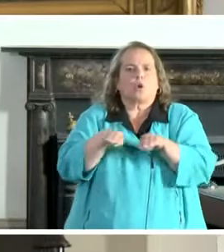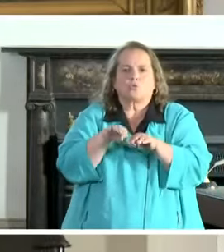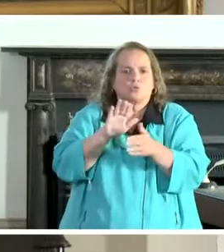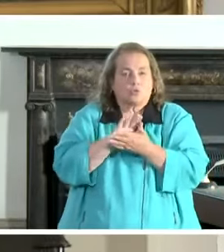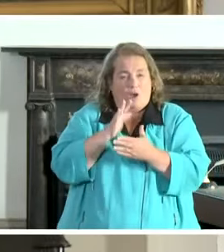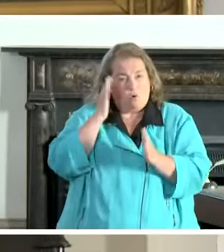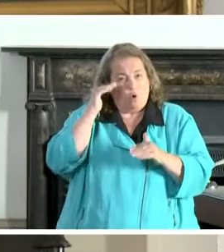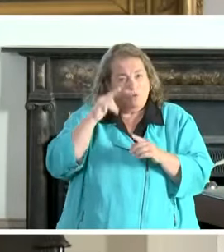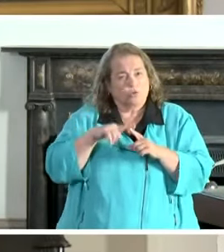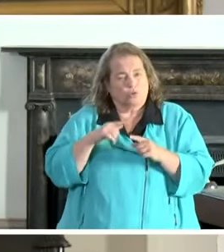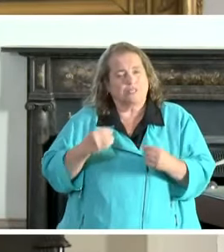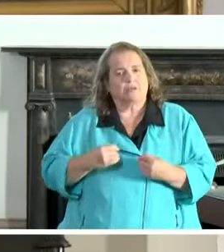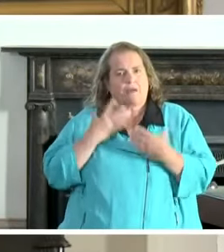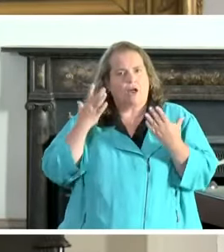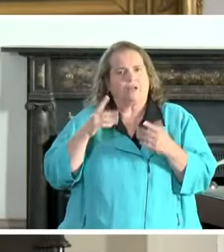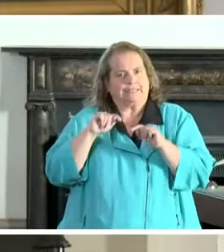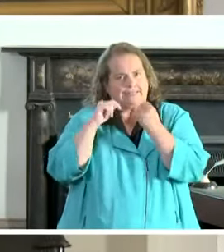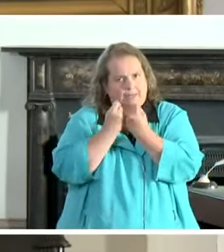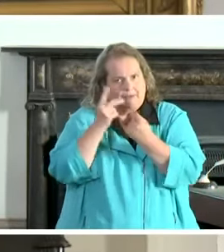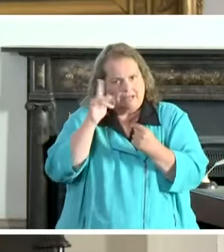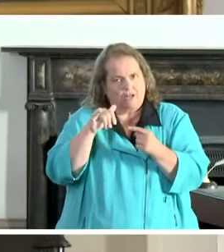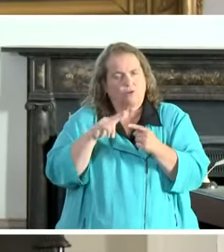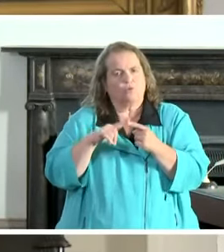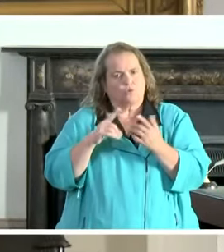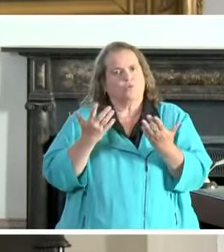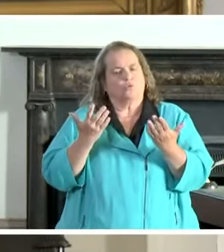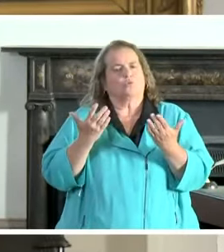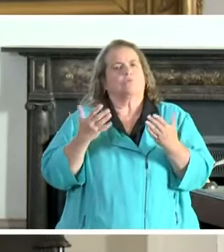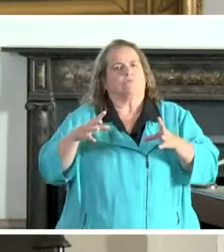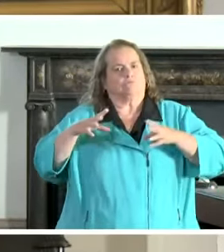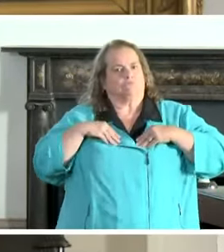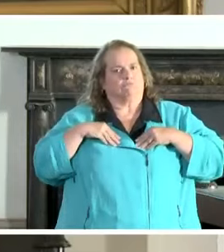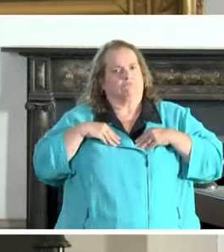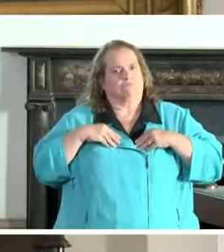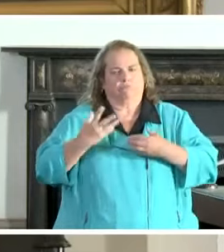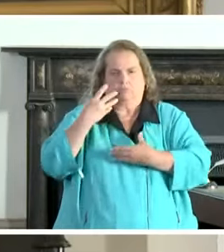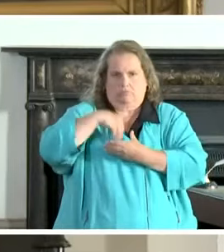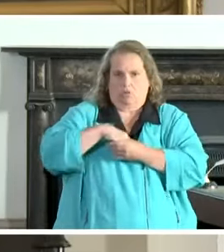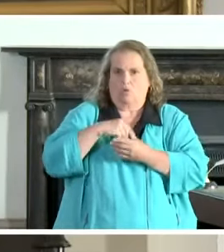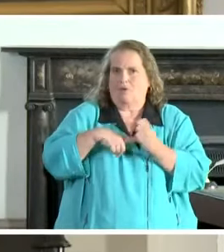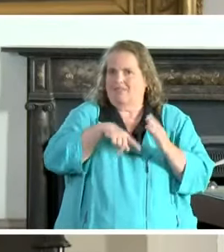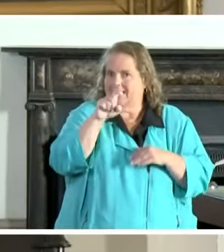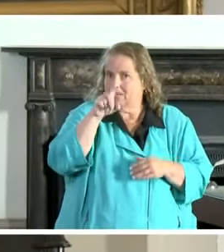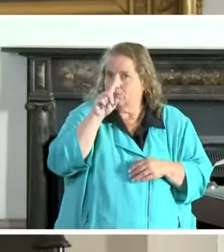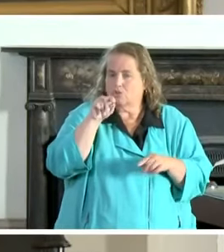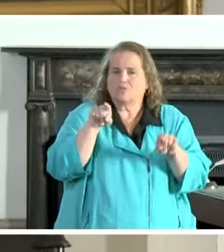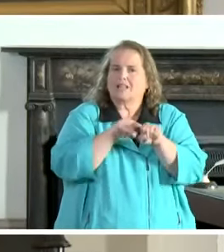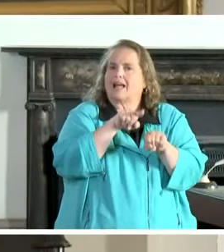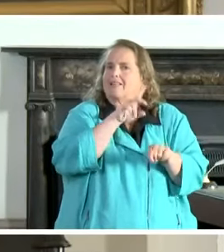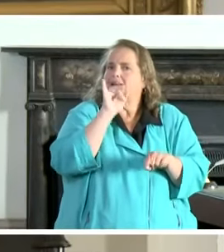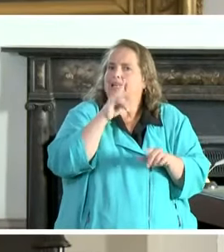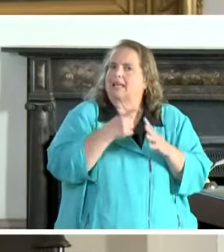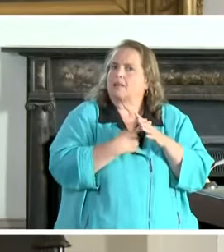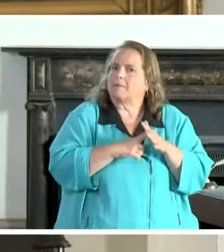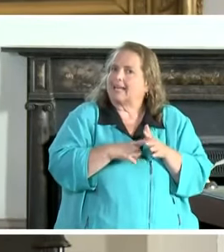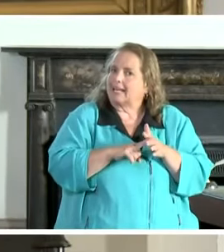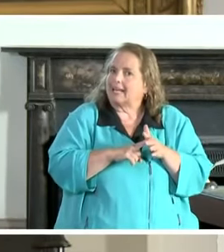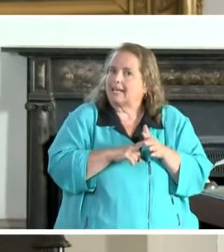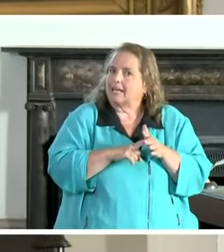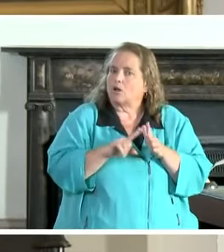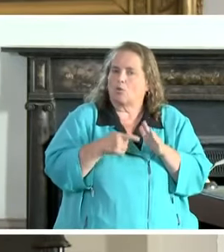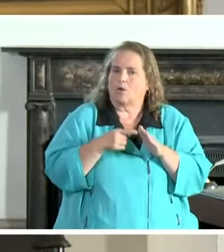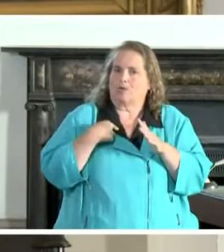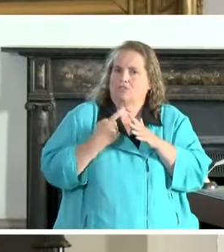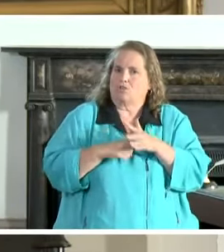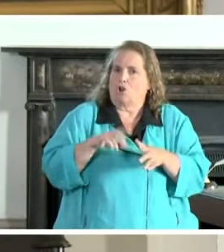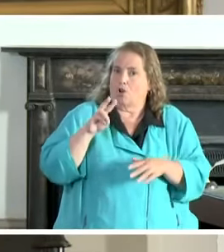hope is to inspire Team Kentucky to rise to the call like they did clearly in the beginning of this initiative when we started this in